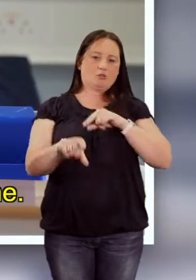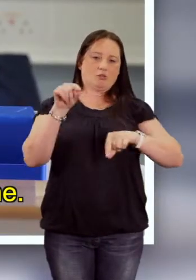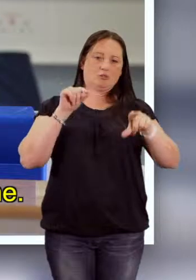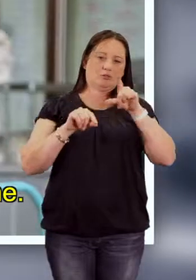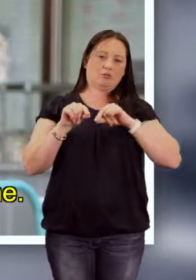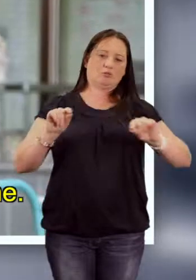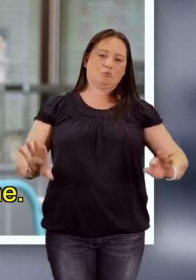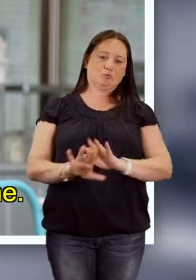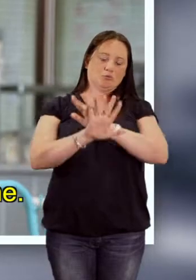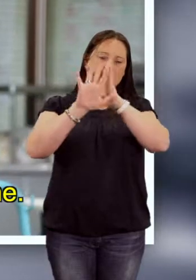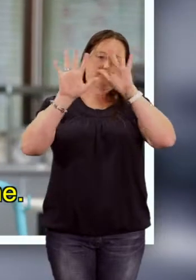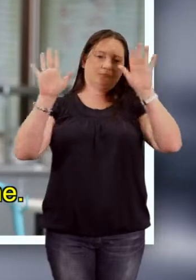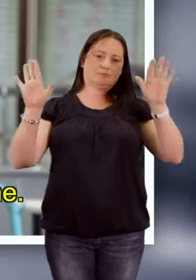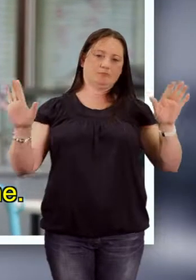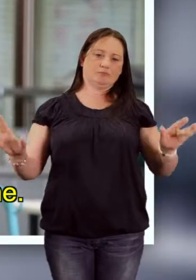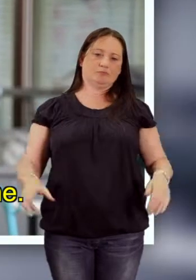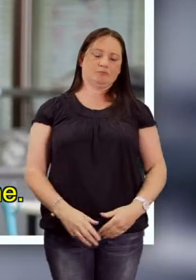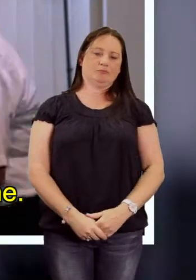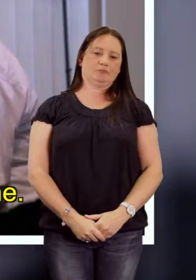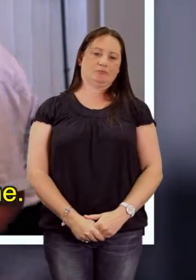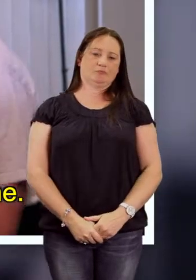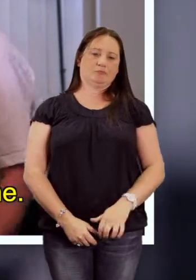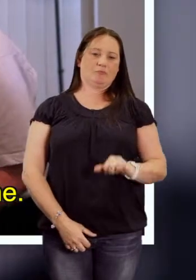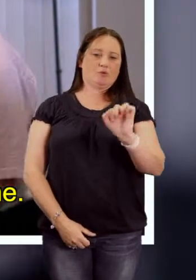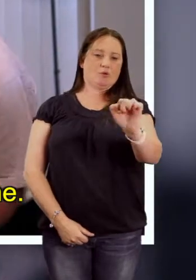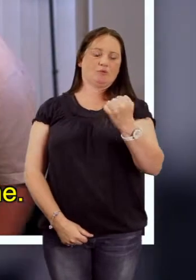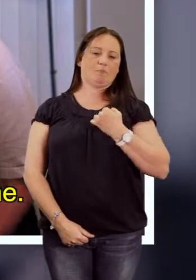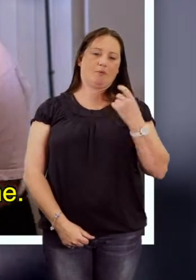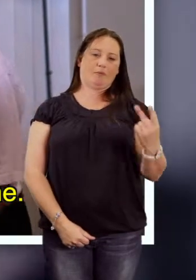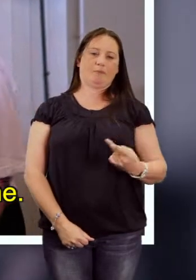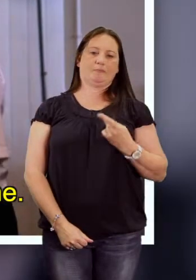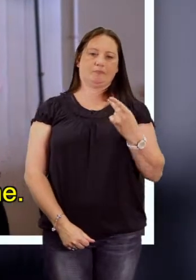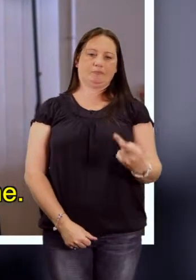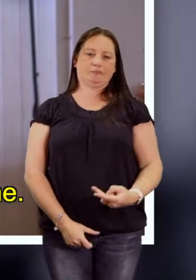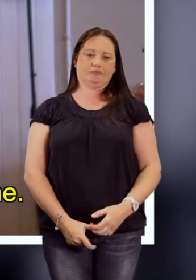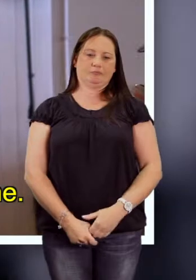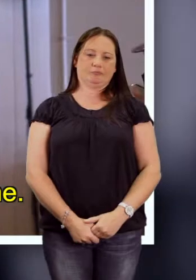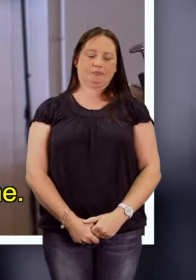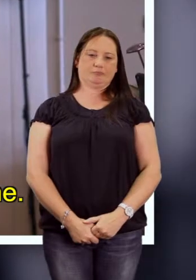our chance to shine. Both yours and mine.